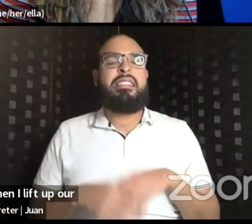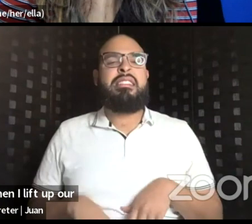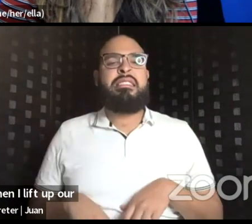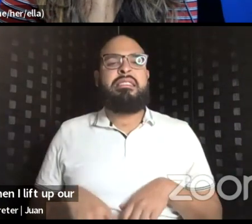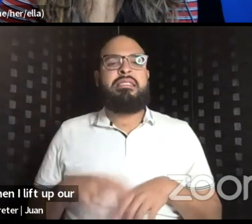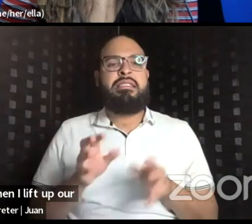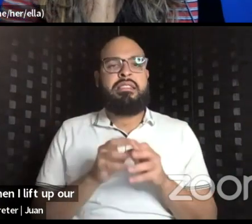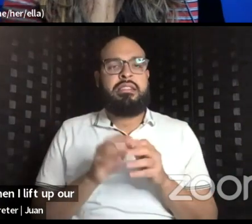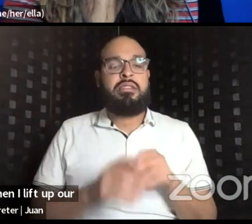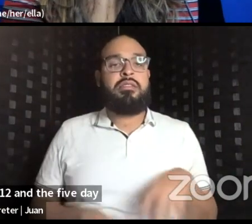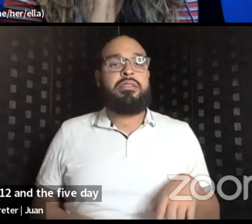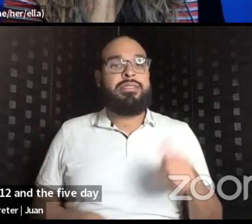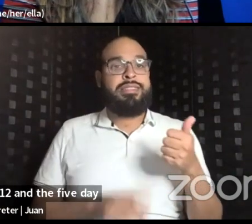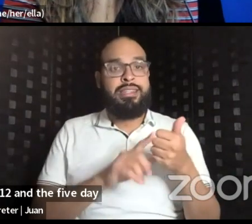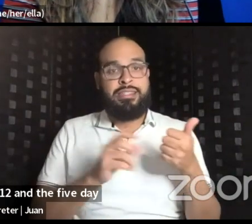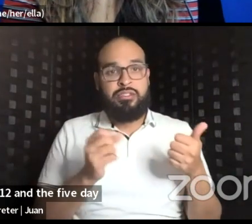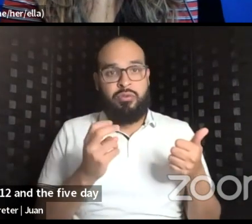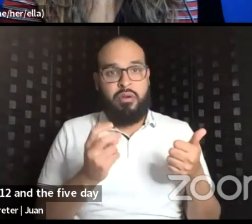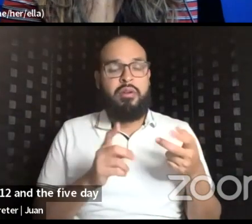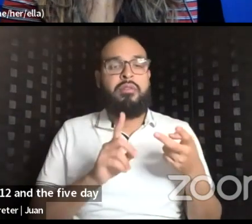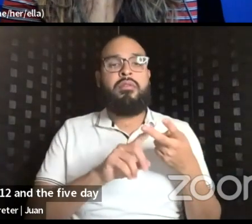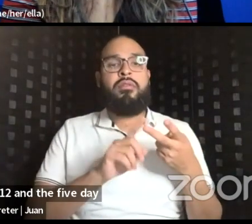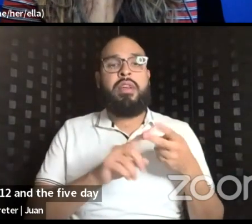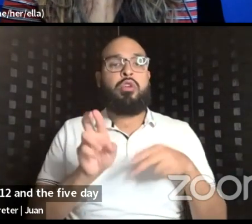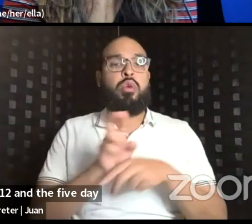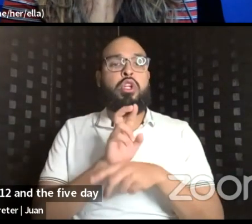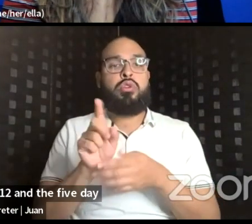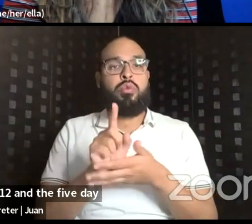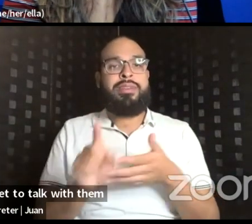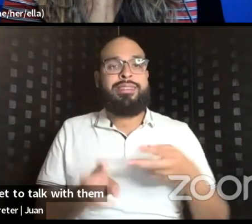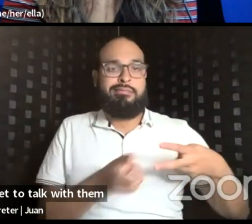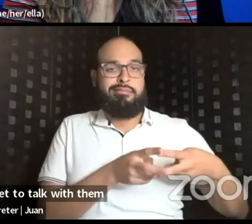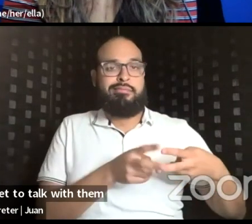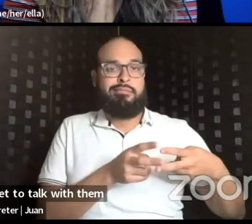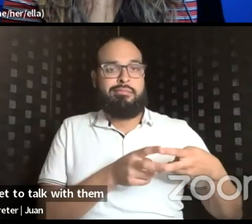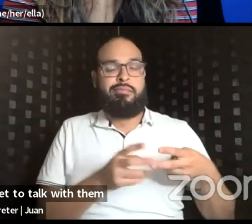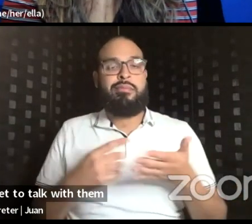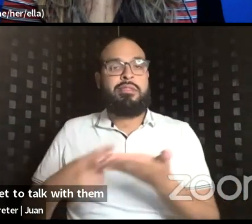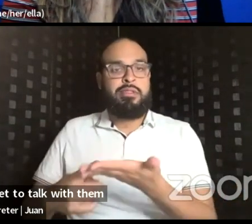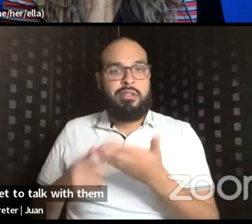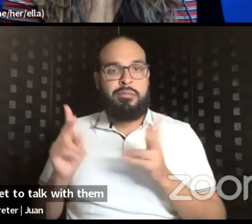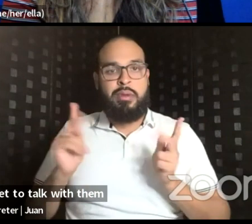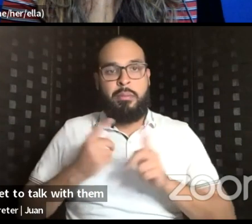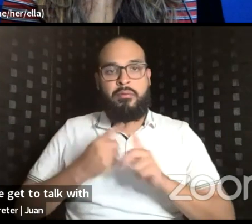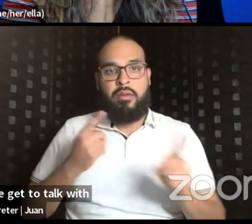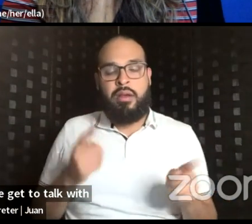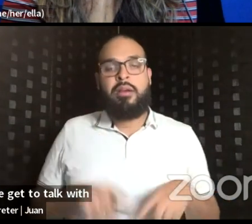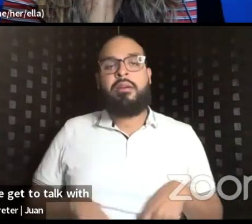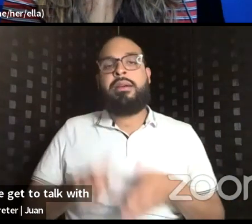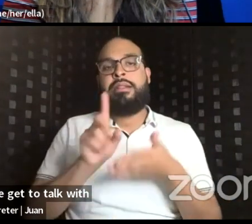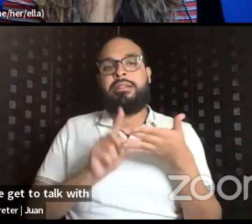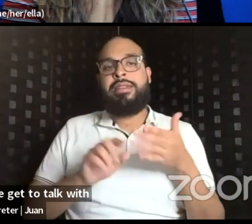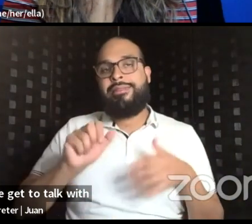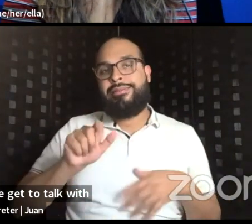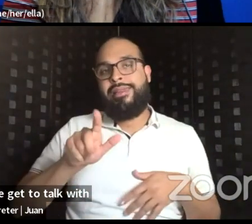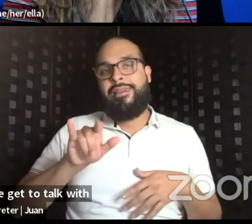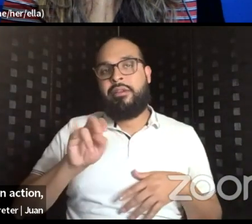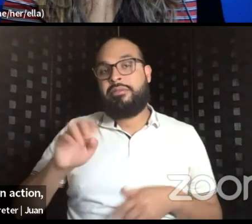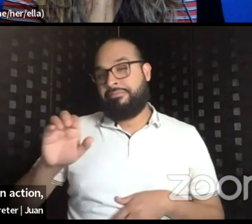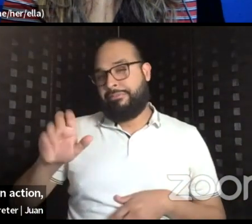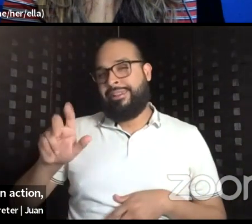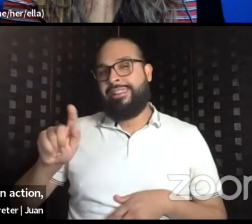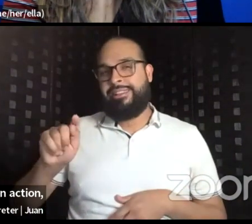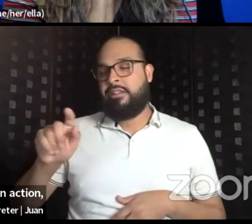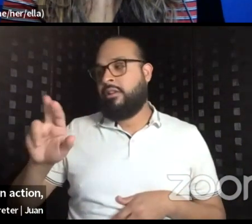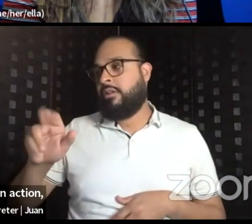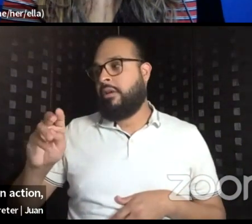the five-day rehearsal week is coming up next. We get to talk with representatives from Design Action, Clint Ramos, the designer, and